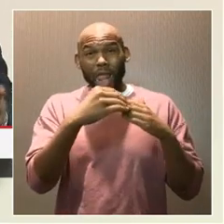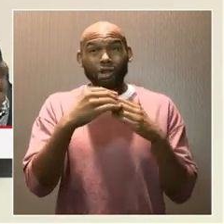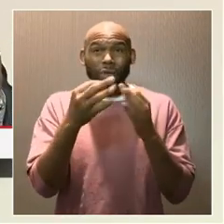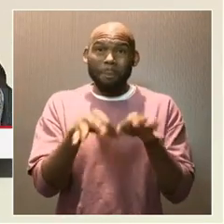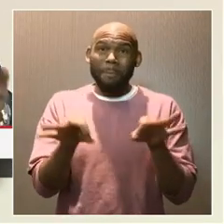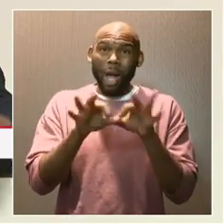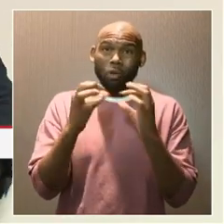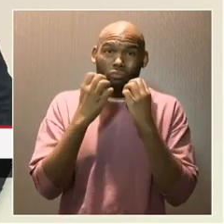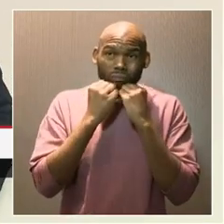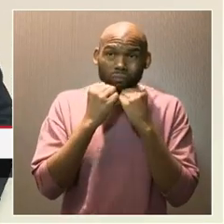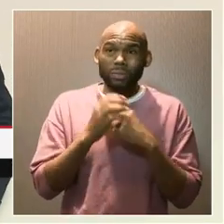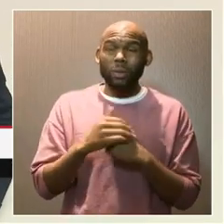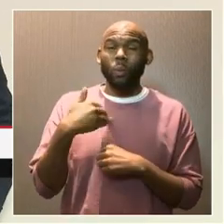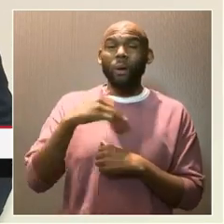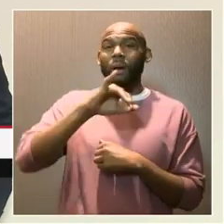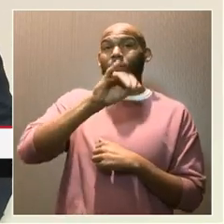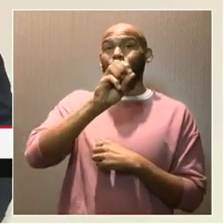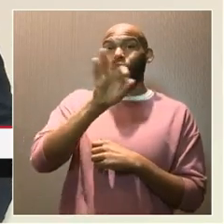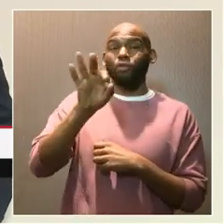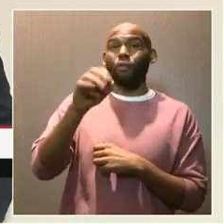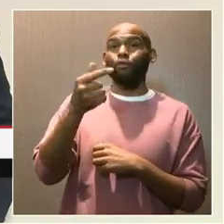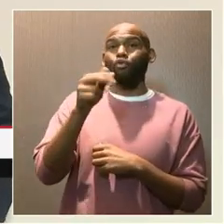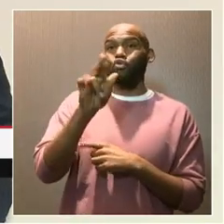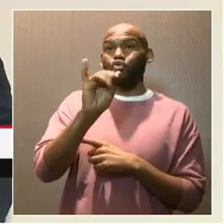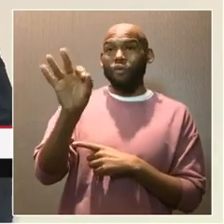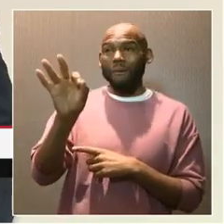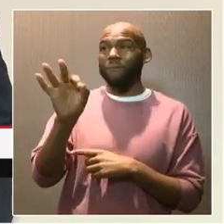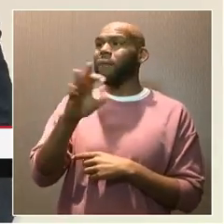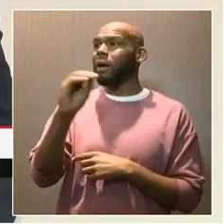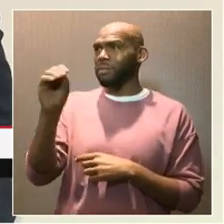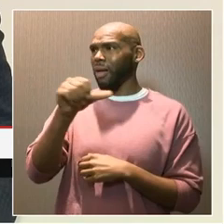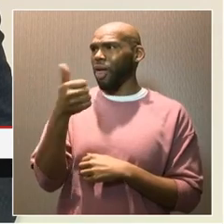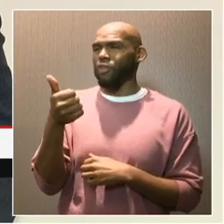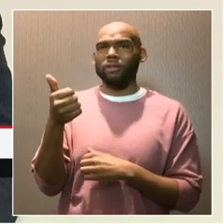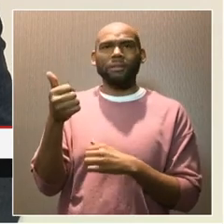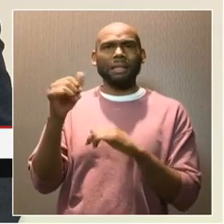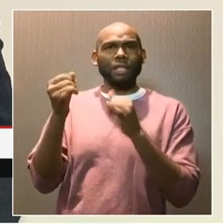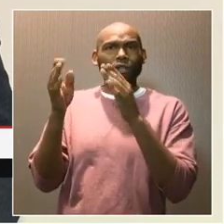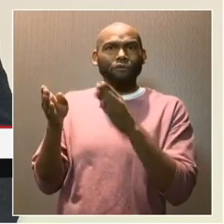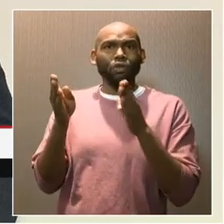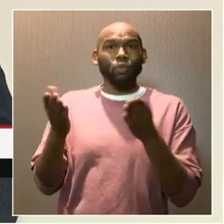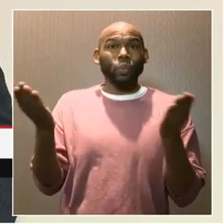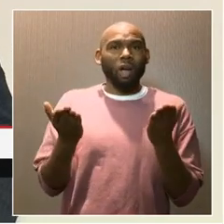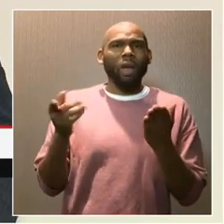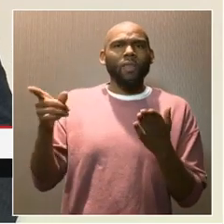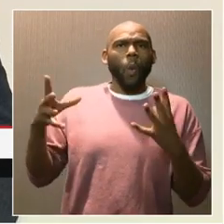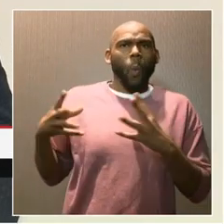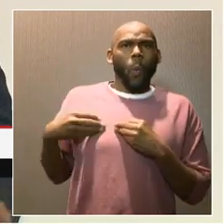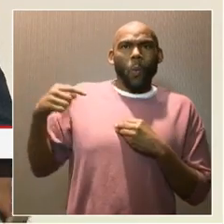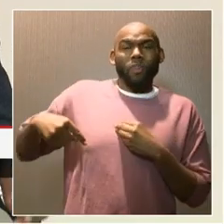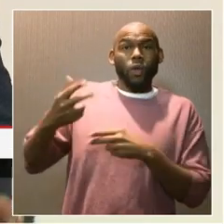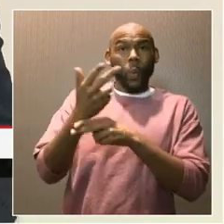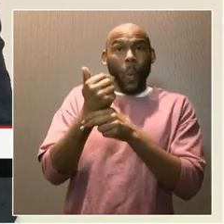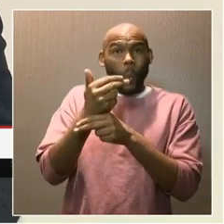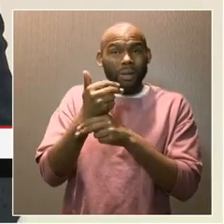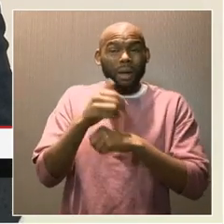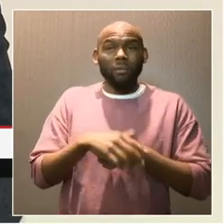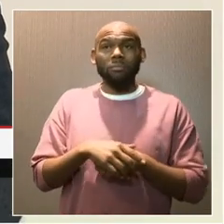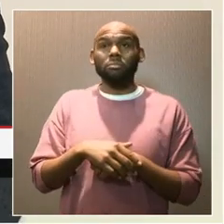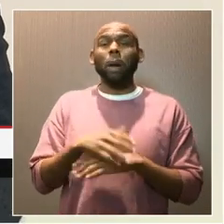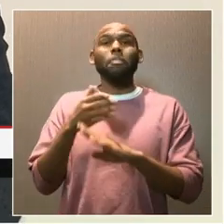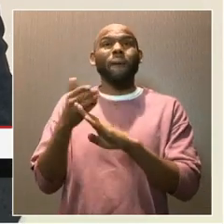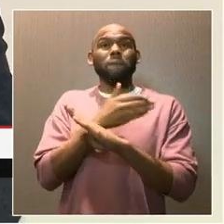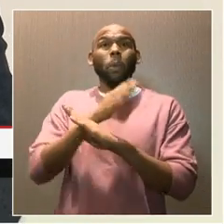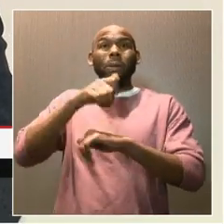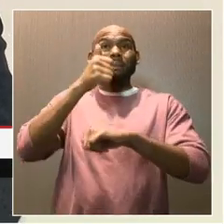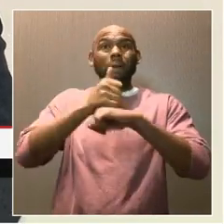We have Jeff Griffiths and Greg Ferrin here today. They're the owners of this hotel. And before the walls were put